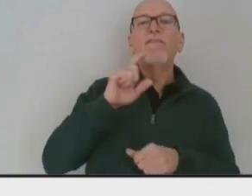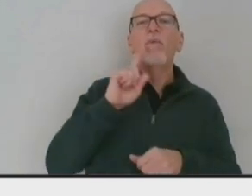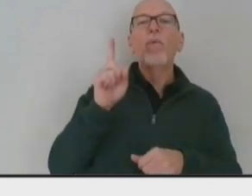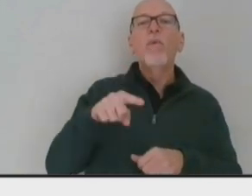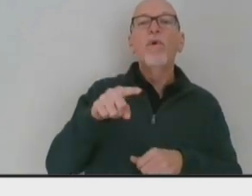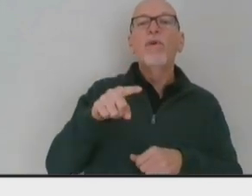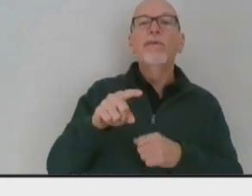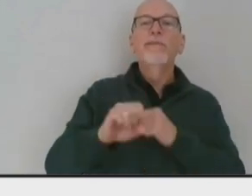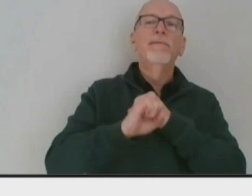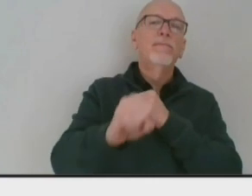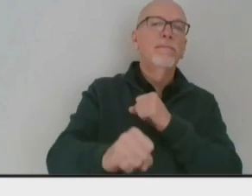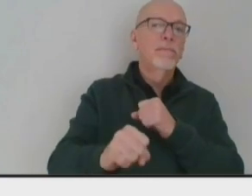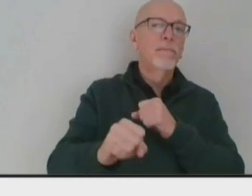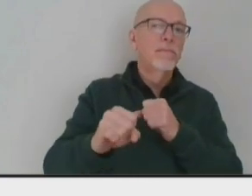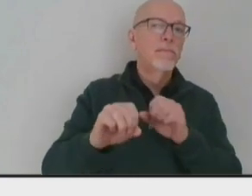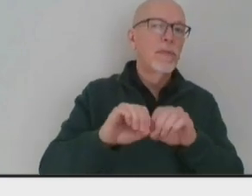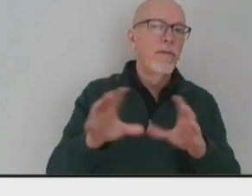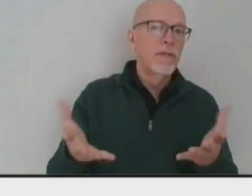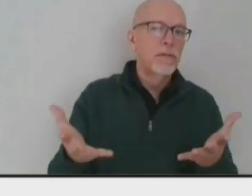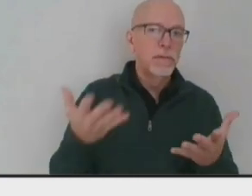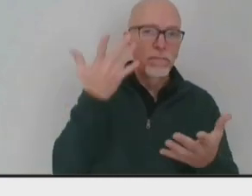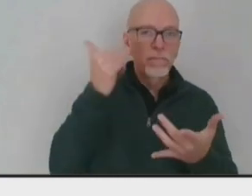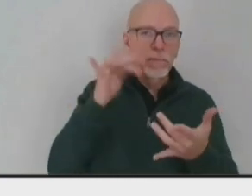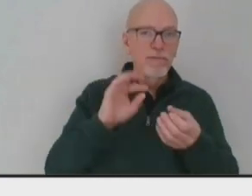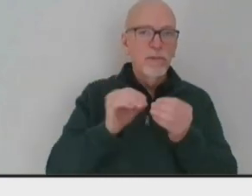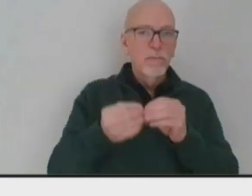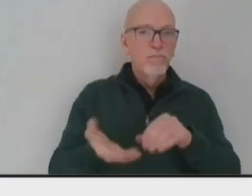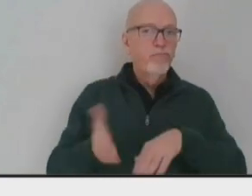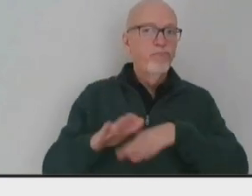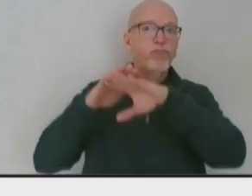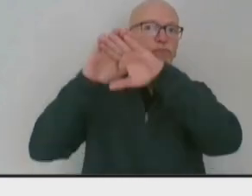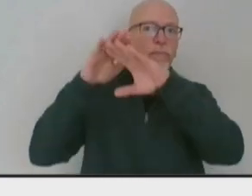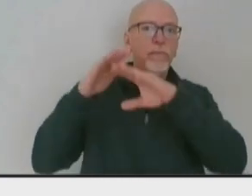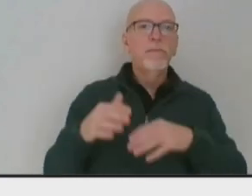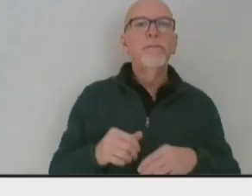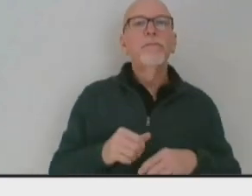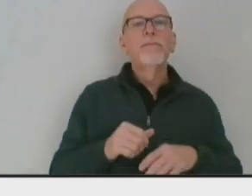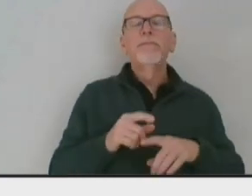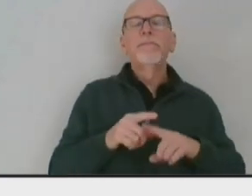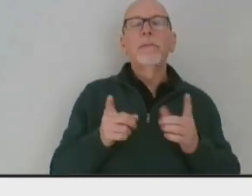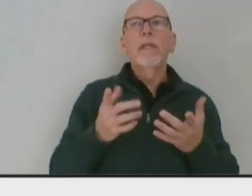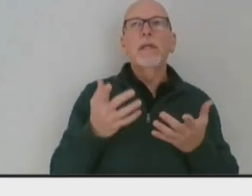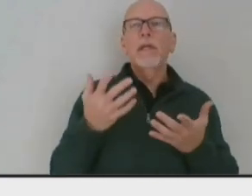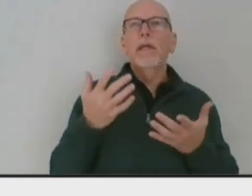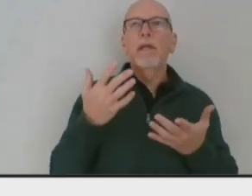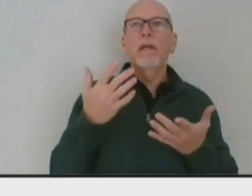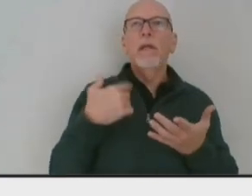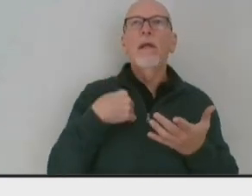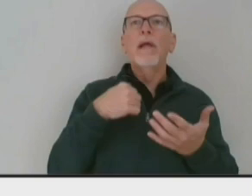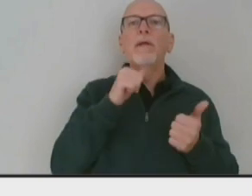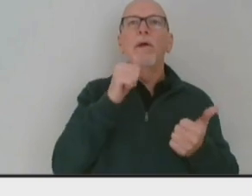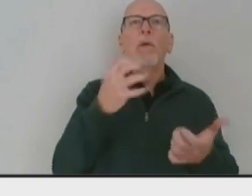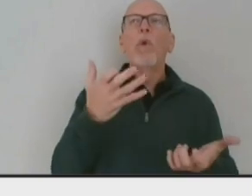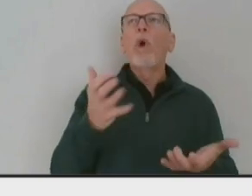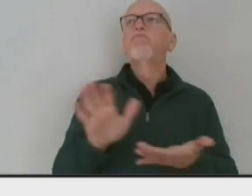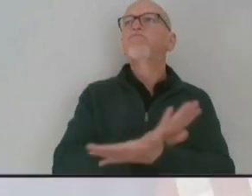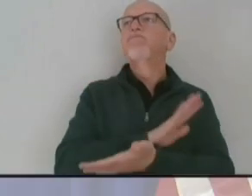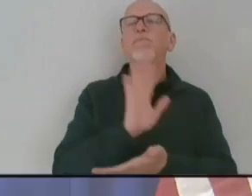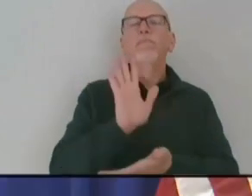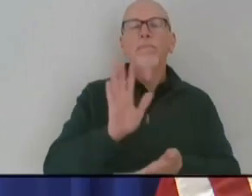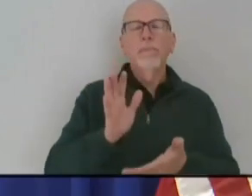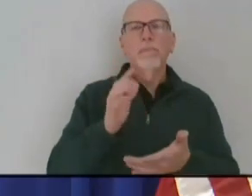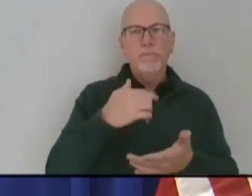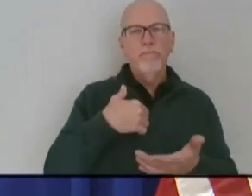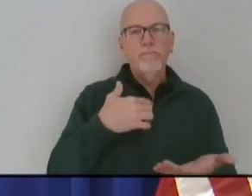without saying, considering our numbers. But that is nothing I just want to gloss over. This is a directive that